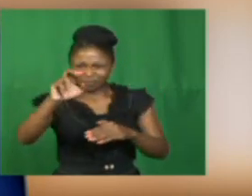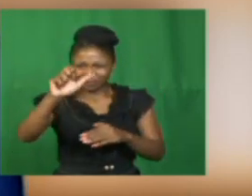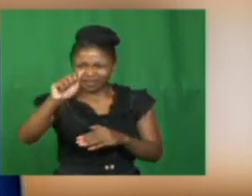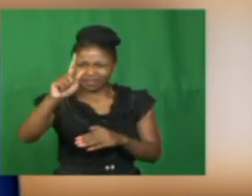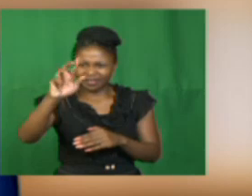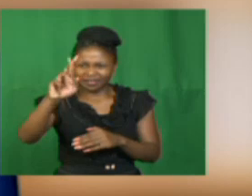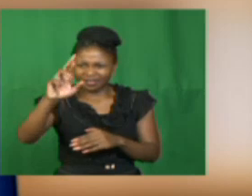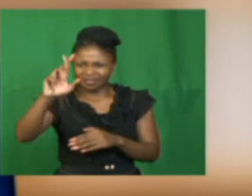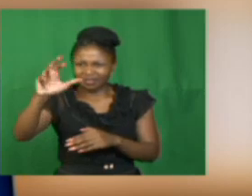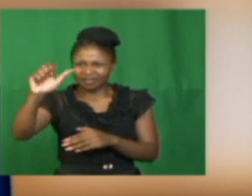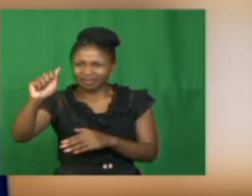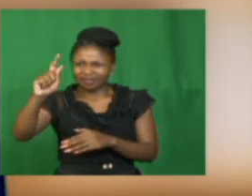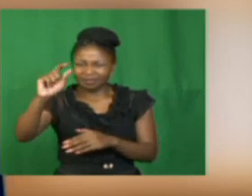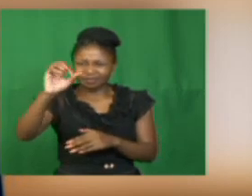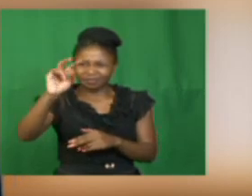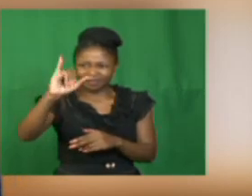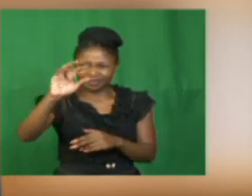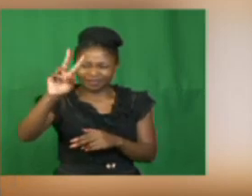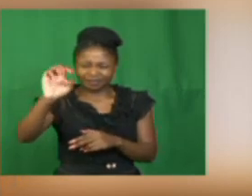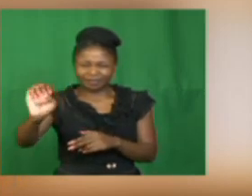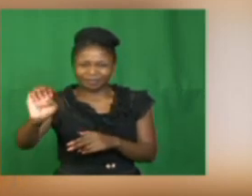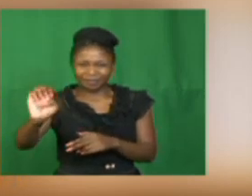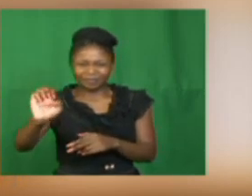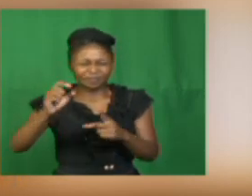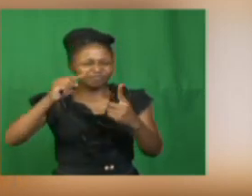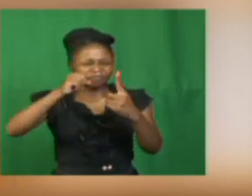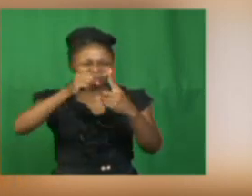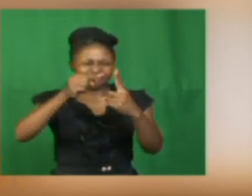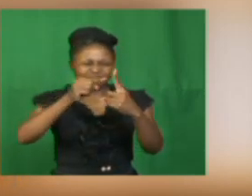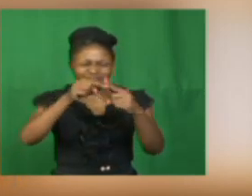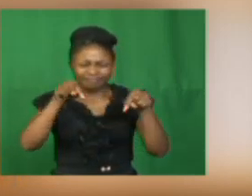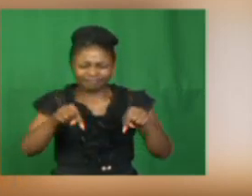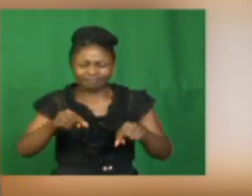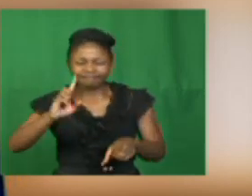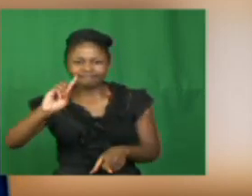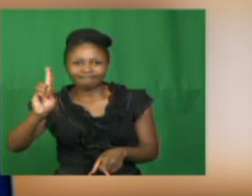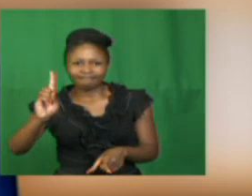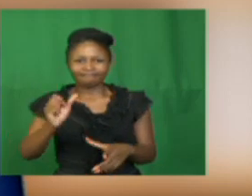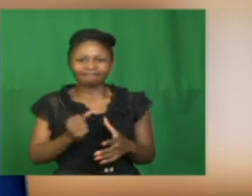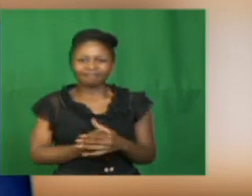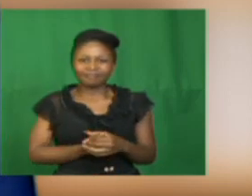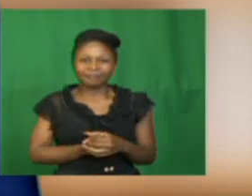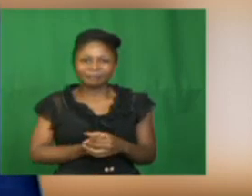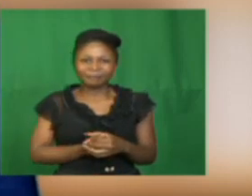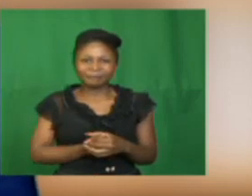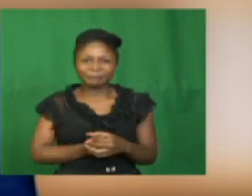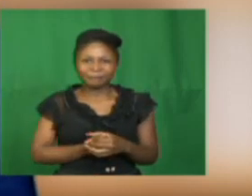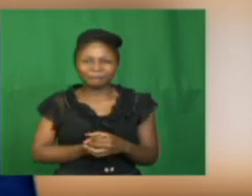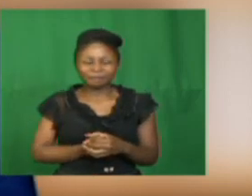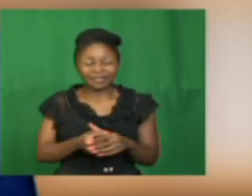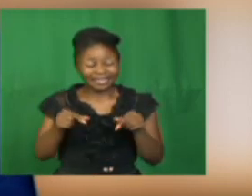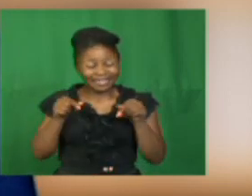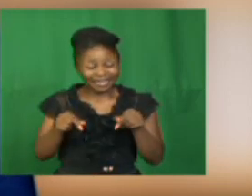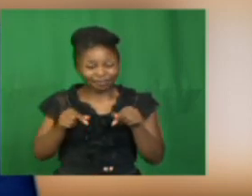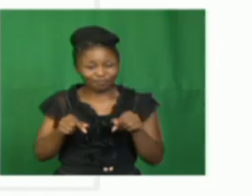by looking at the objectives of the lesson for today. Today, we are going to define